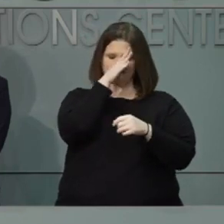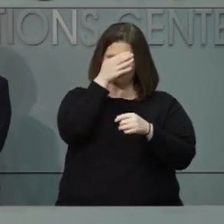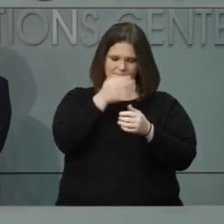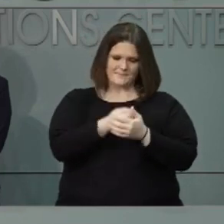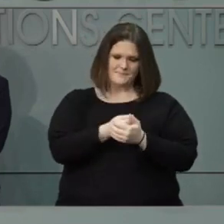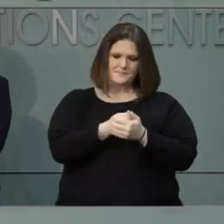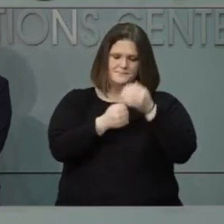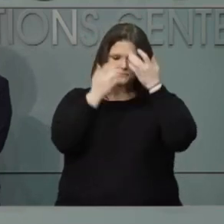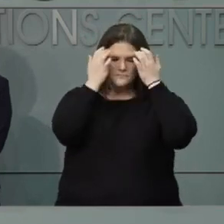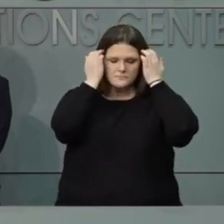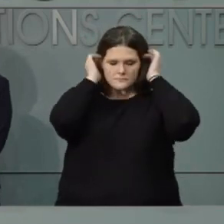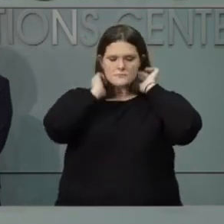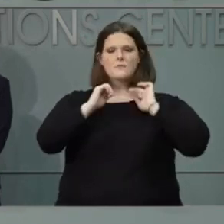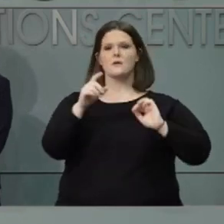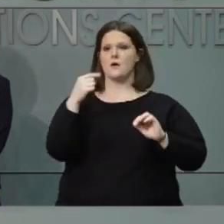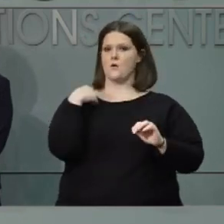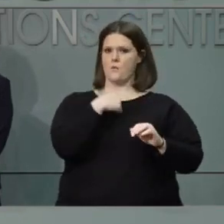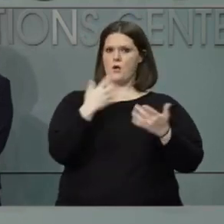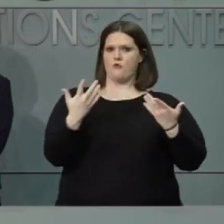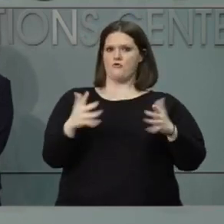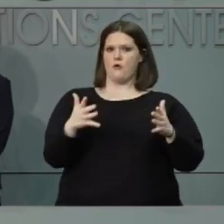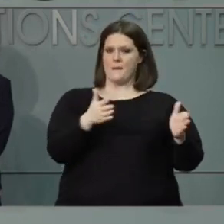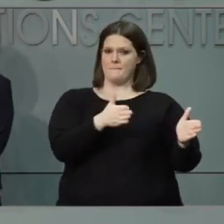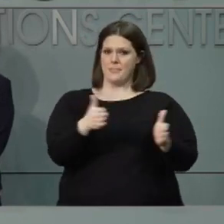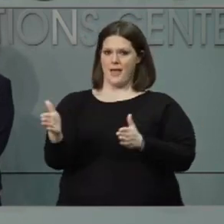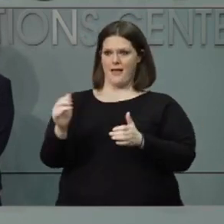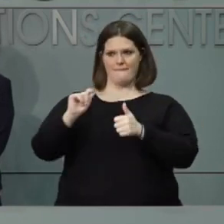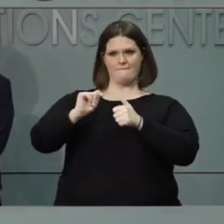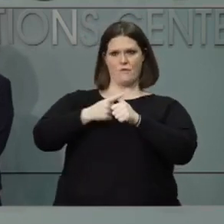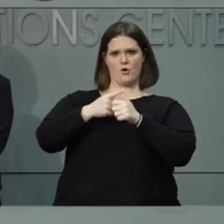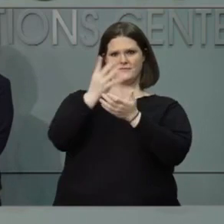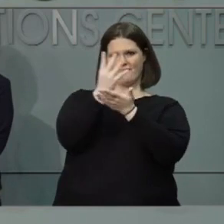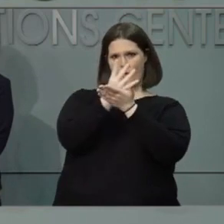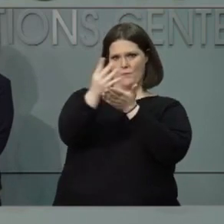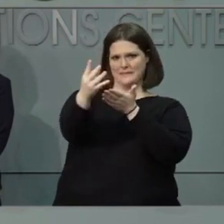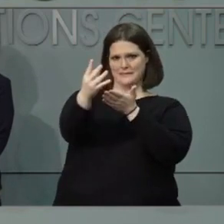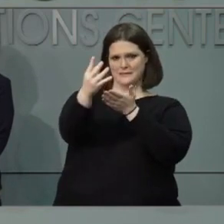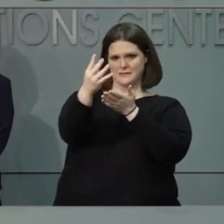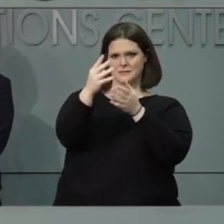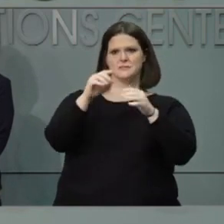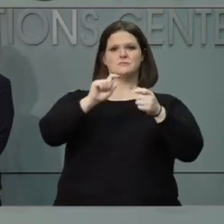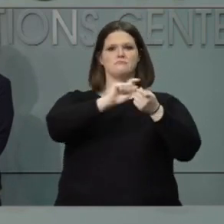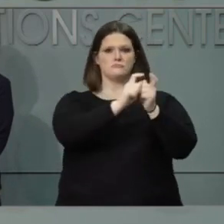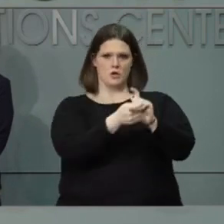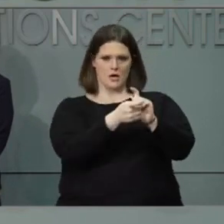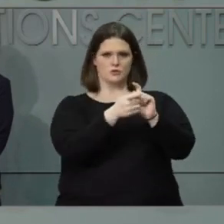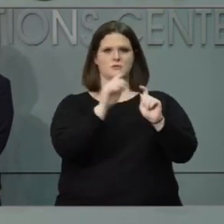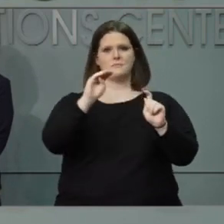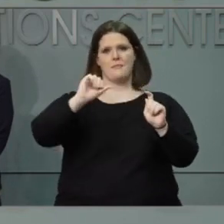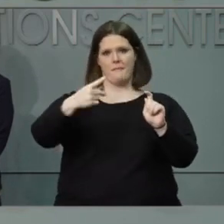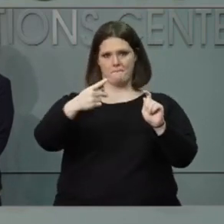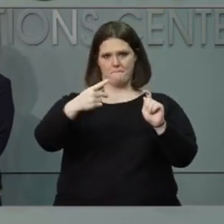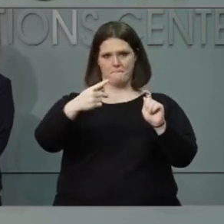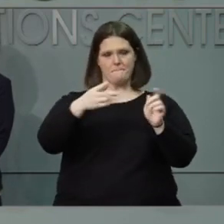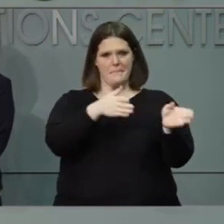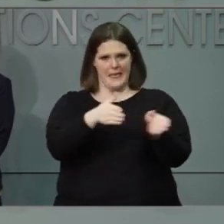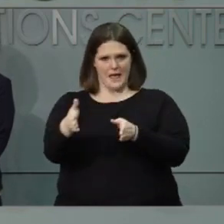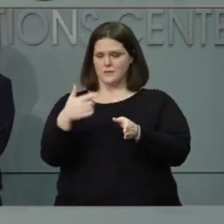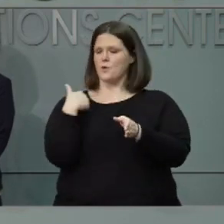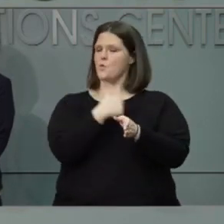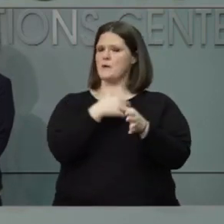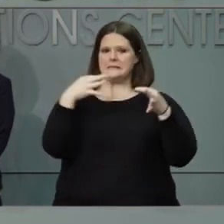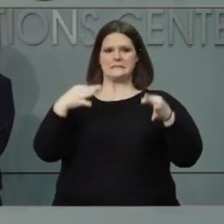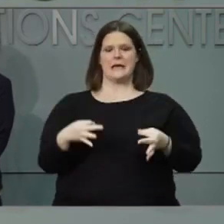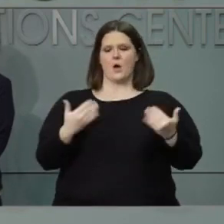to put out the county alert map about every four weeks. And we decided to go ahead and release